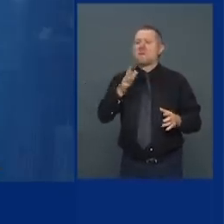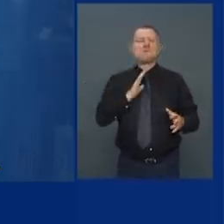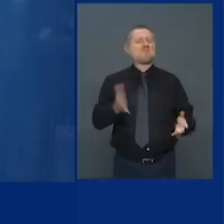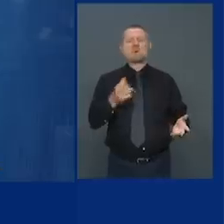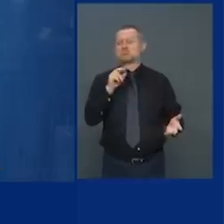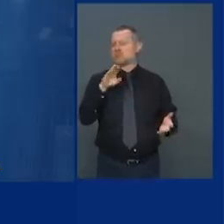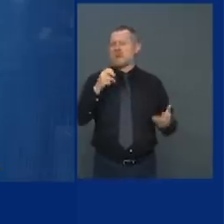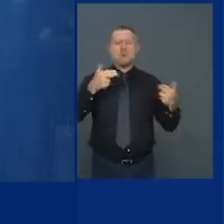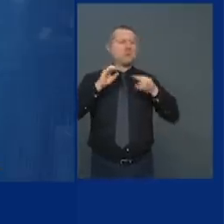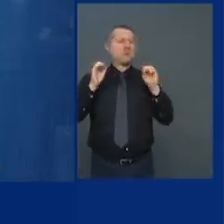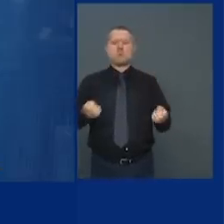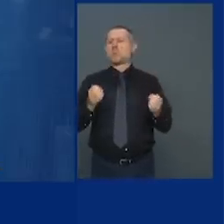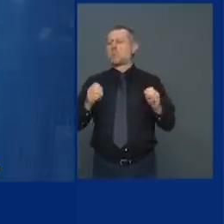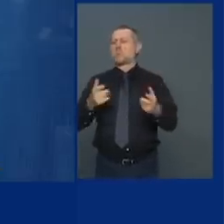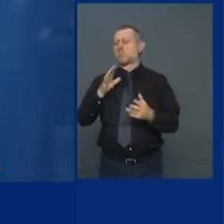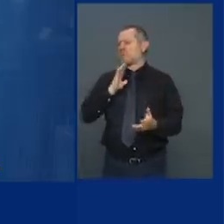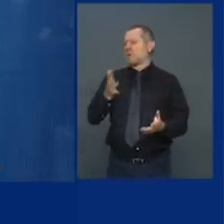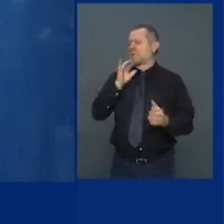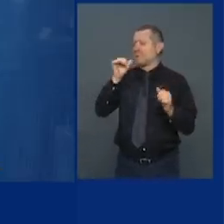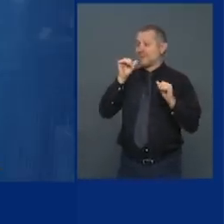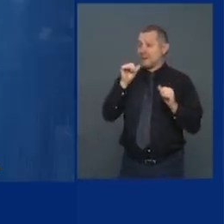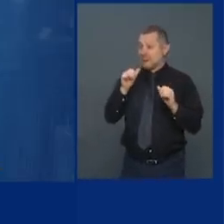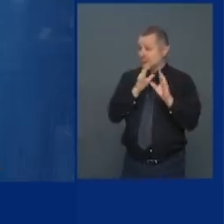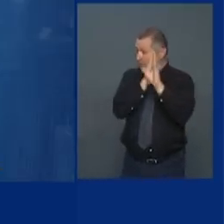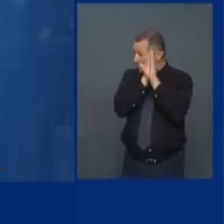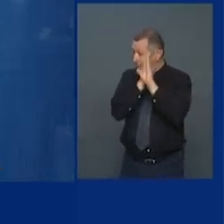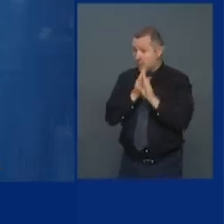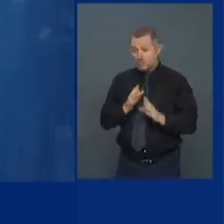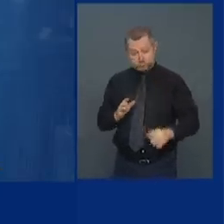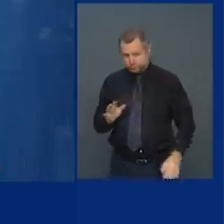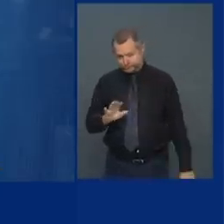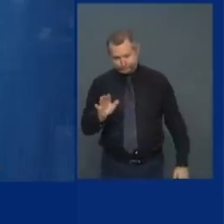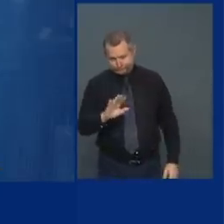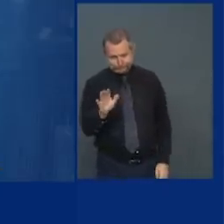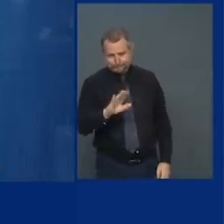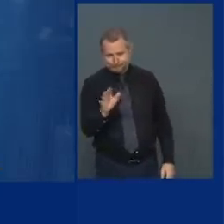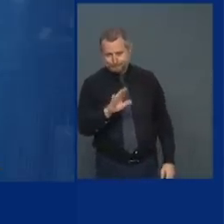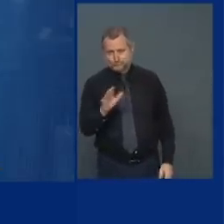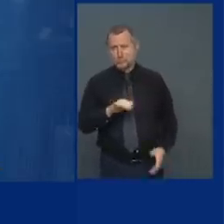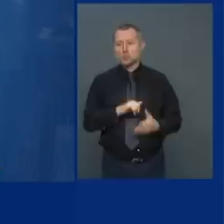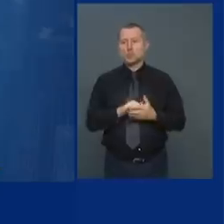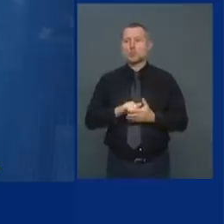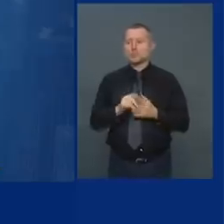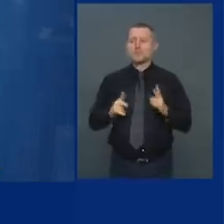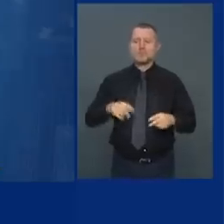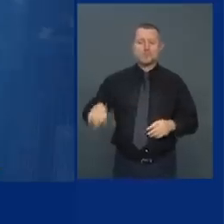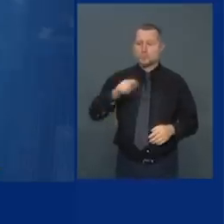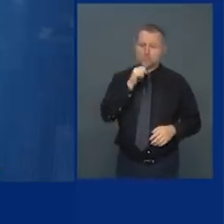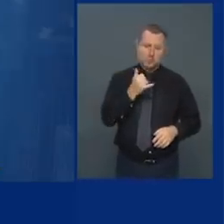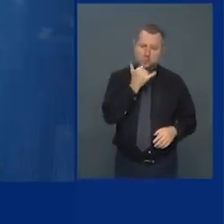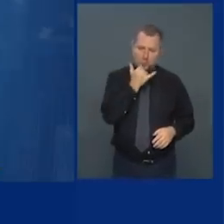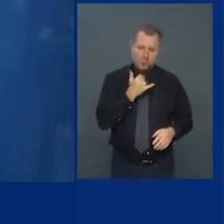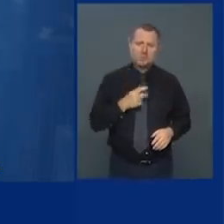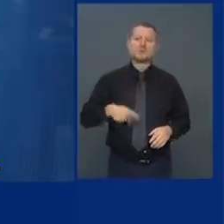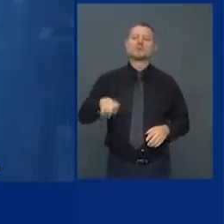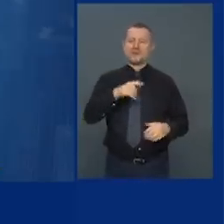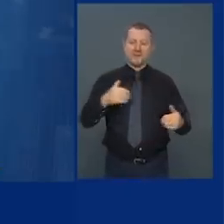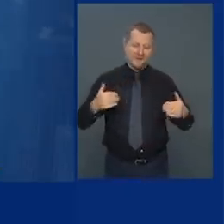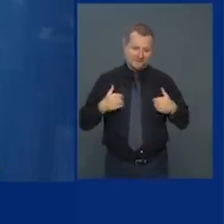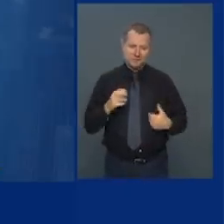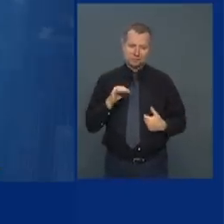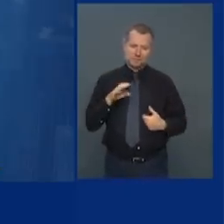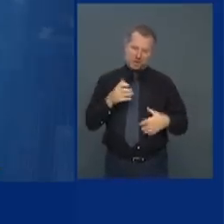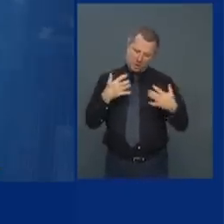yeah New Yorkers are not wrong there is a crime problem okay